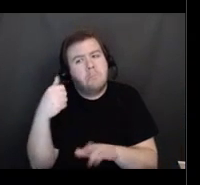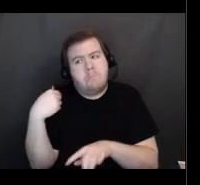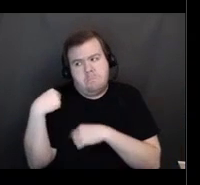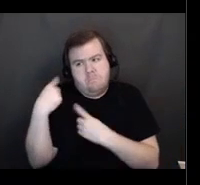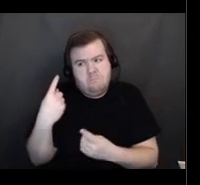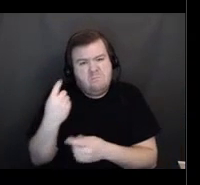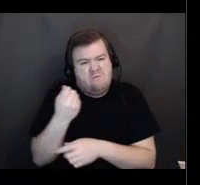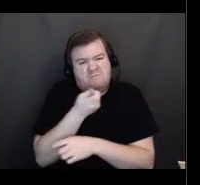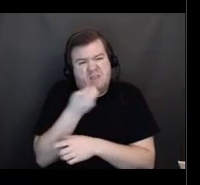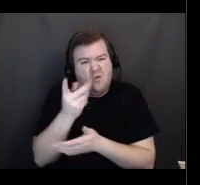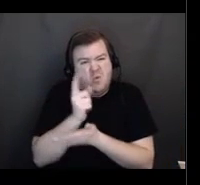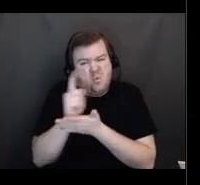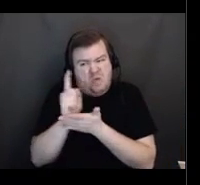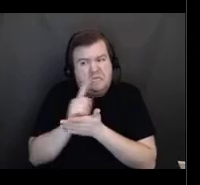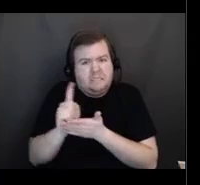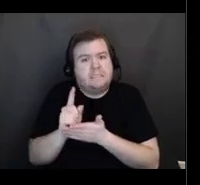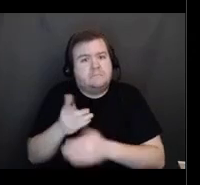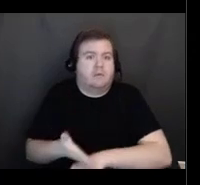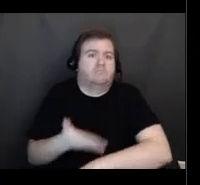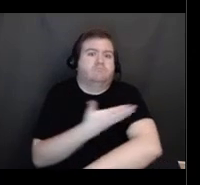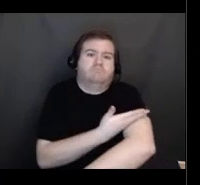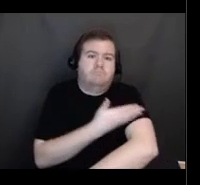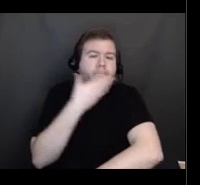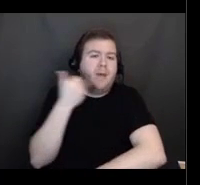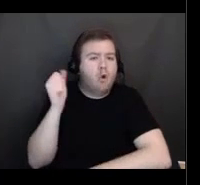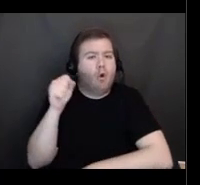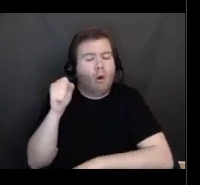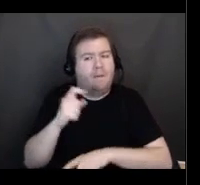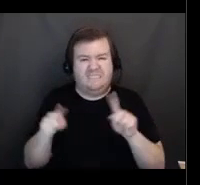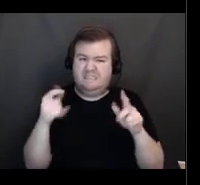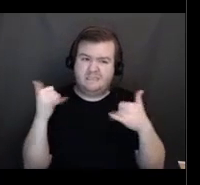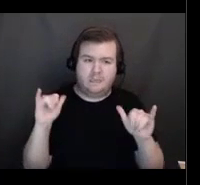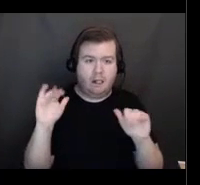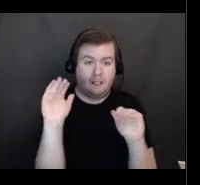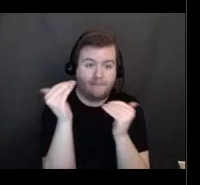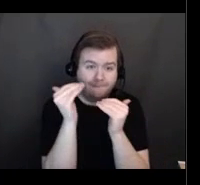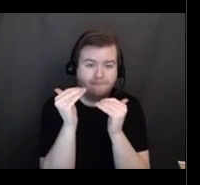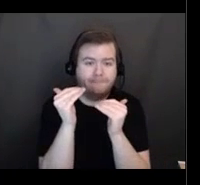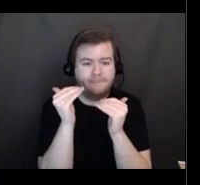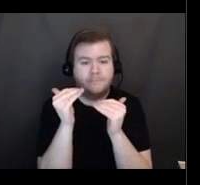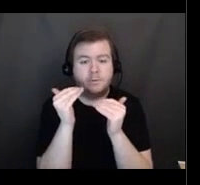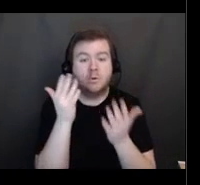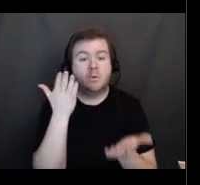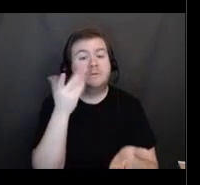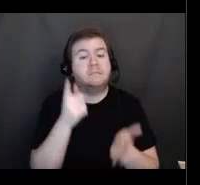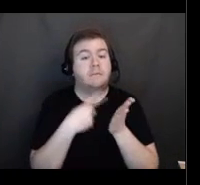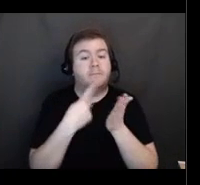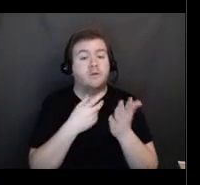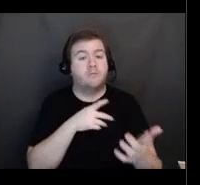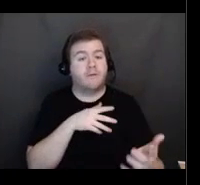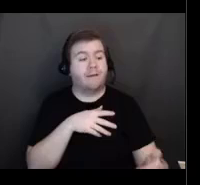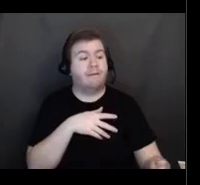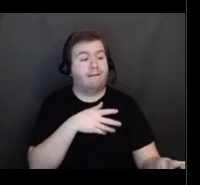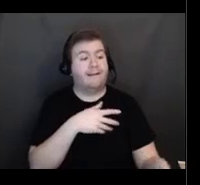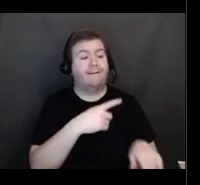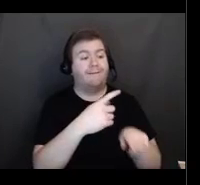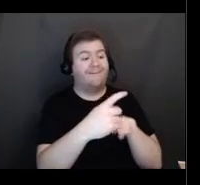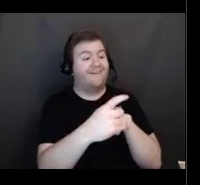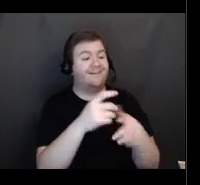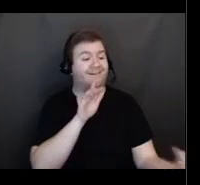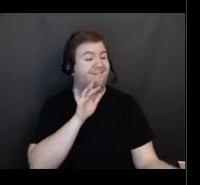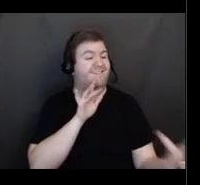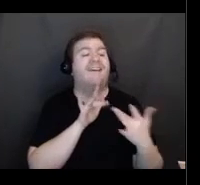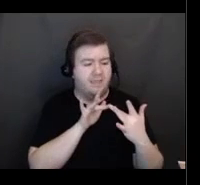but it is limited. Occasionally you may encounter vaccine eligible recipients who are very frustrated or